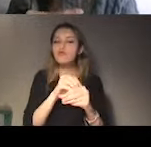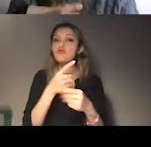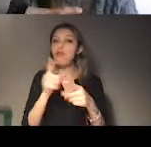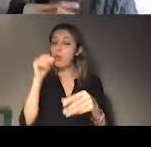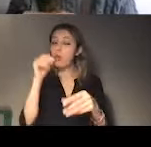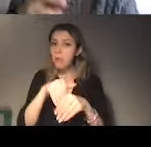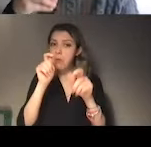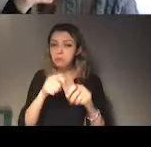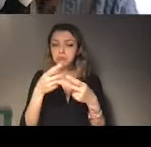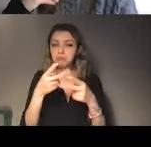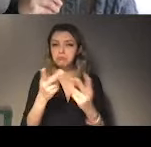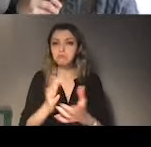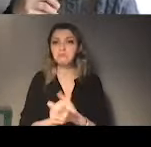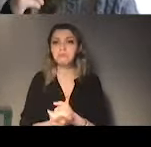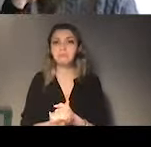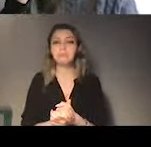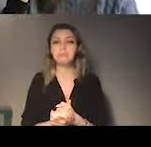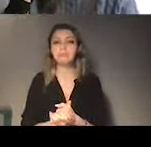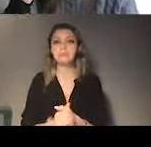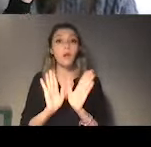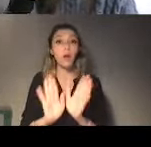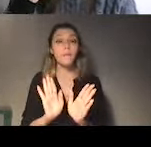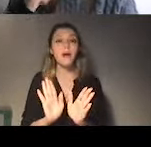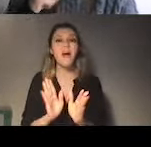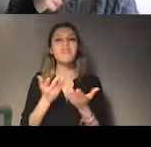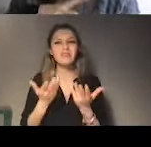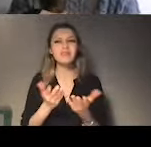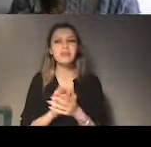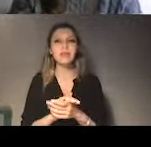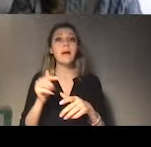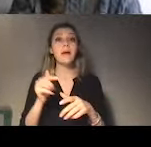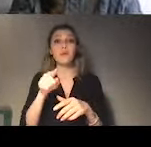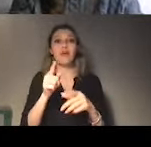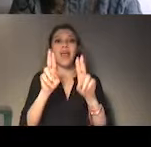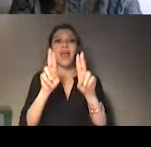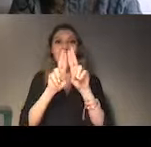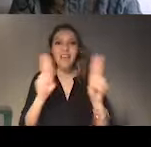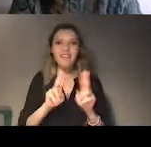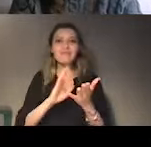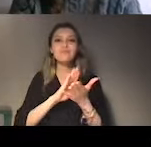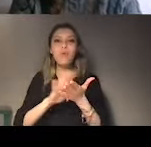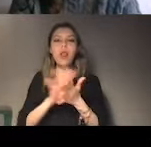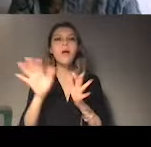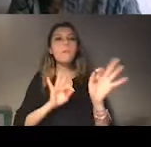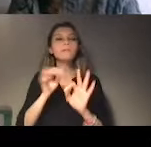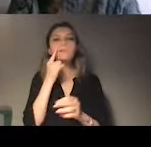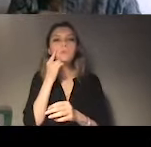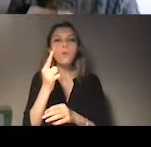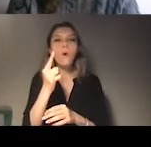phase of the UPR is monitoring the level of implementation of the recommendations.